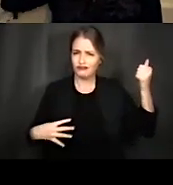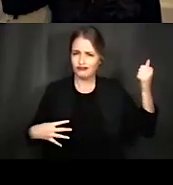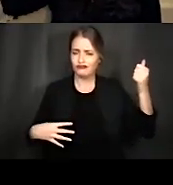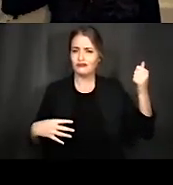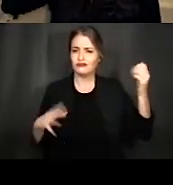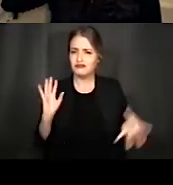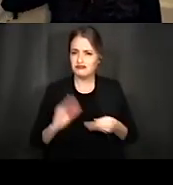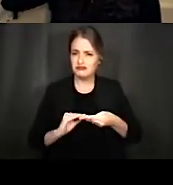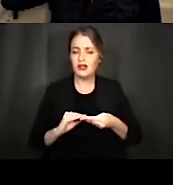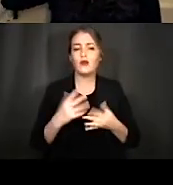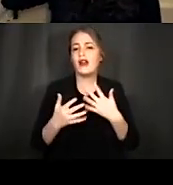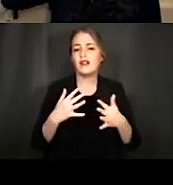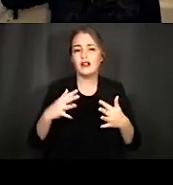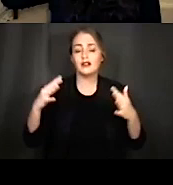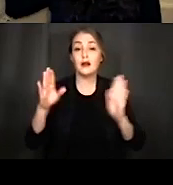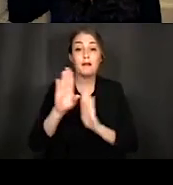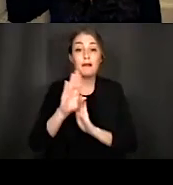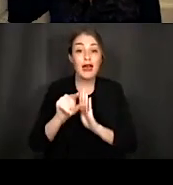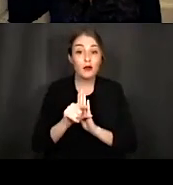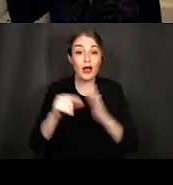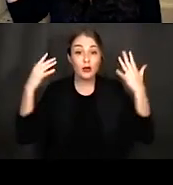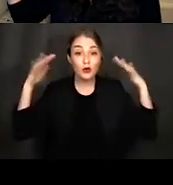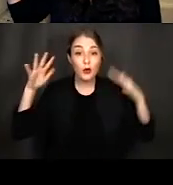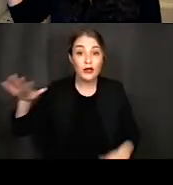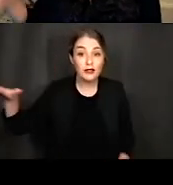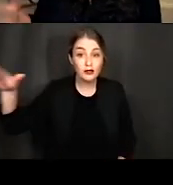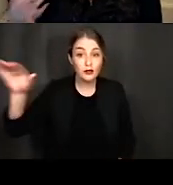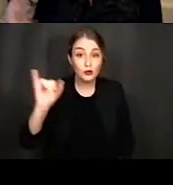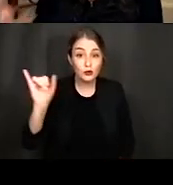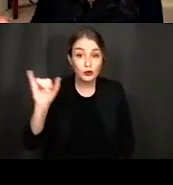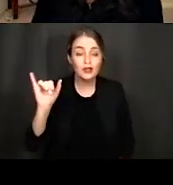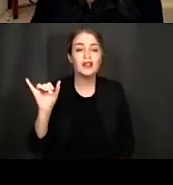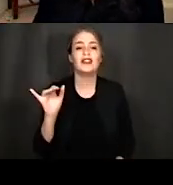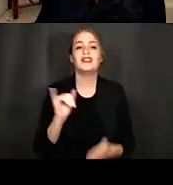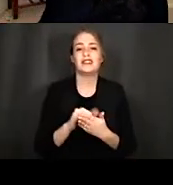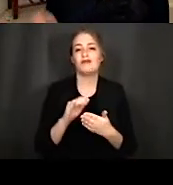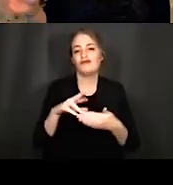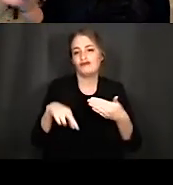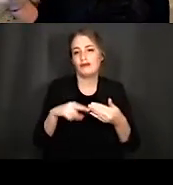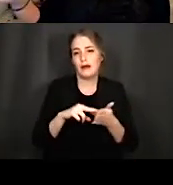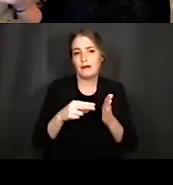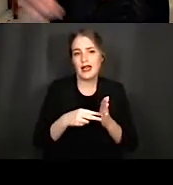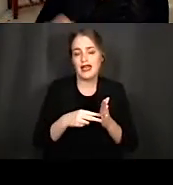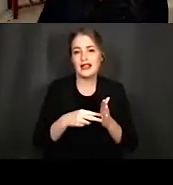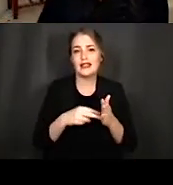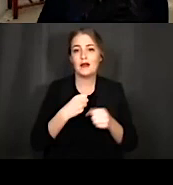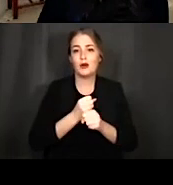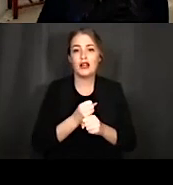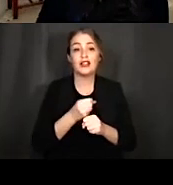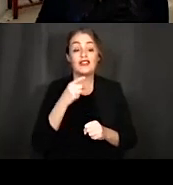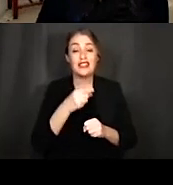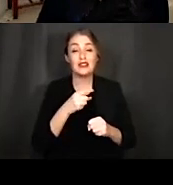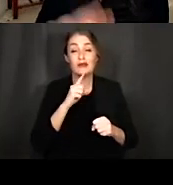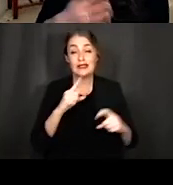background noise is in the acoustic scene, is going to result in the production of this complex waveform,